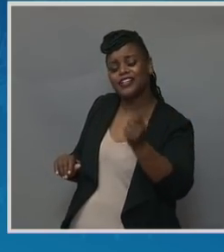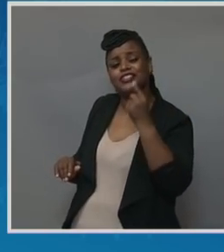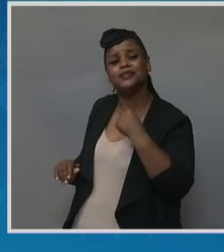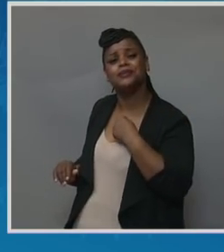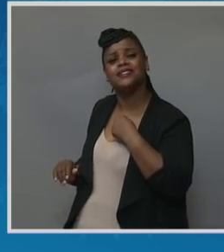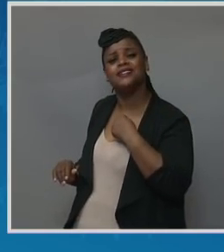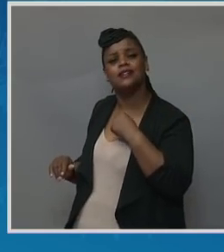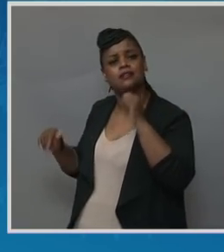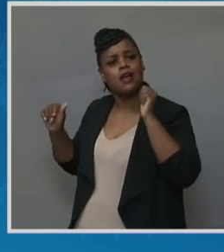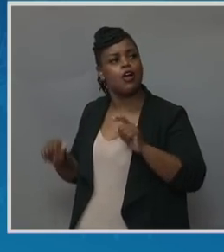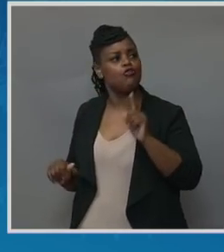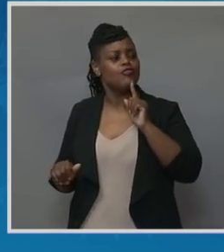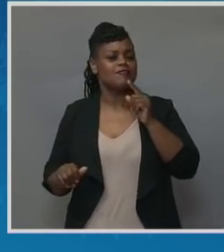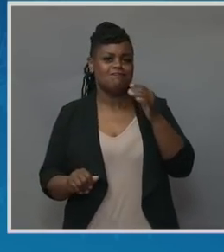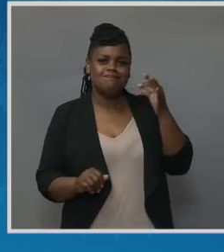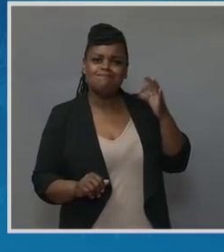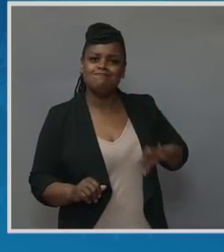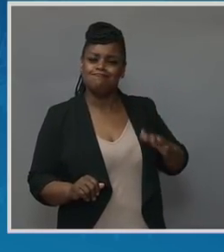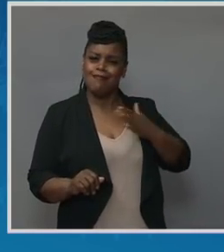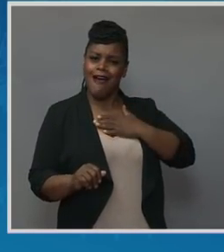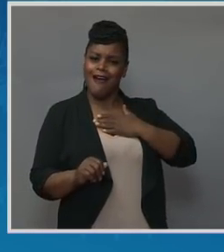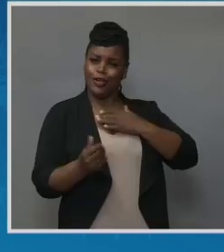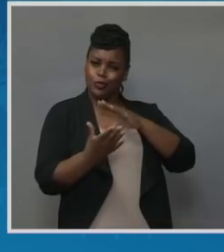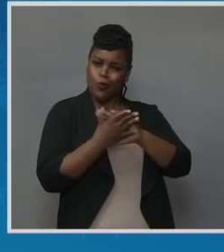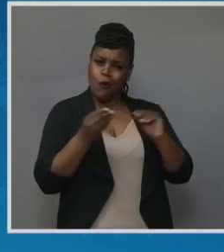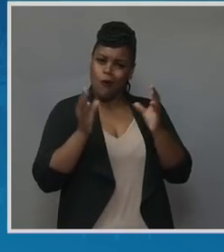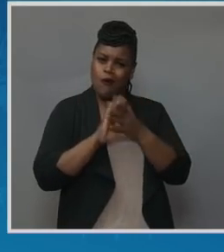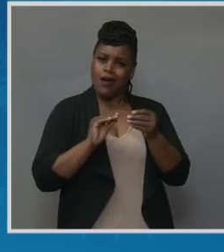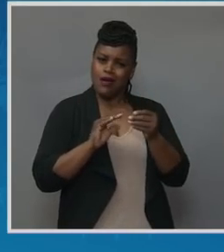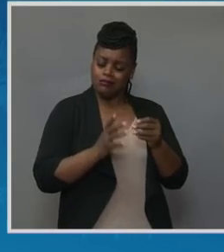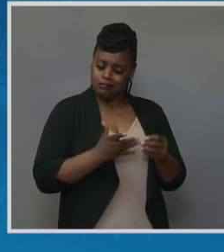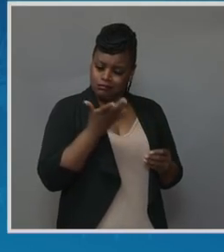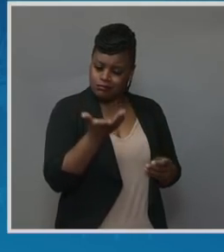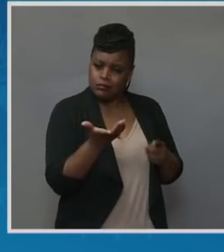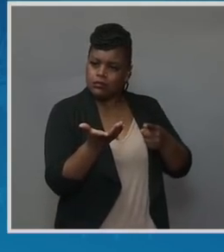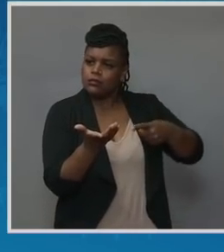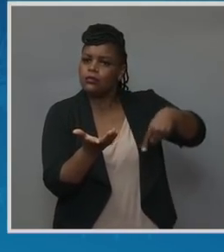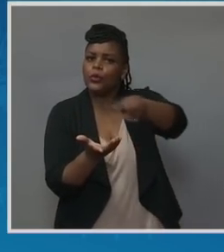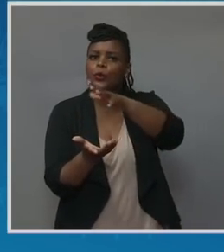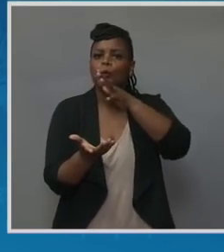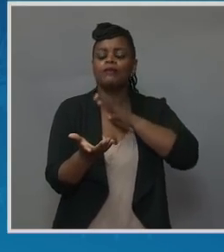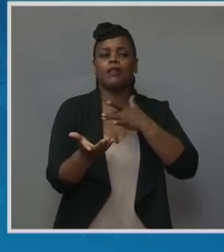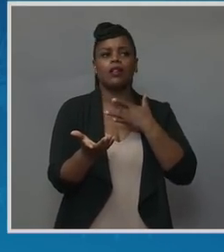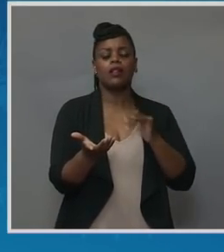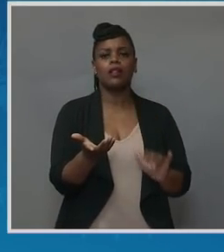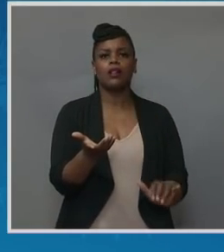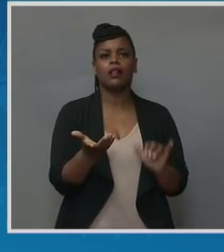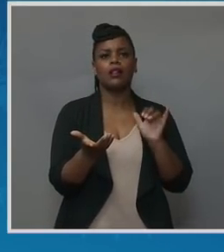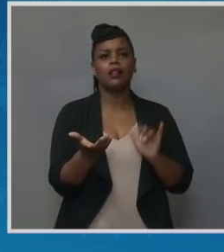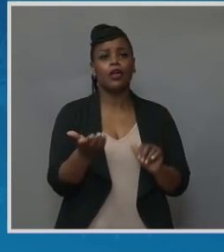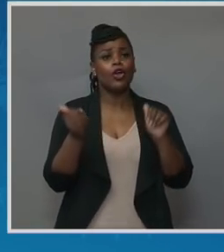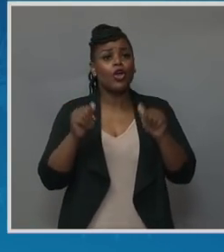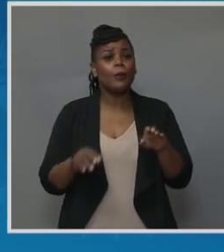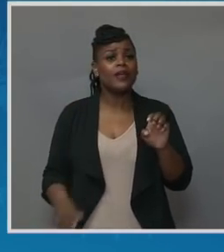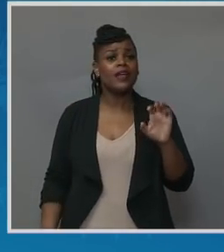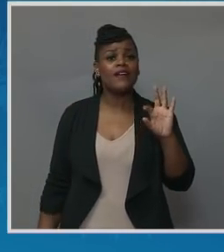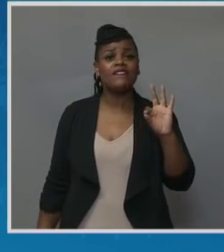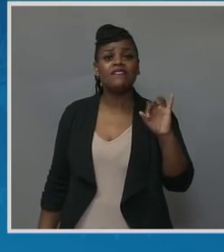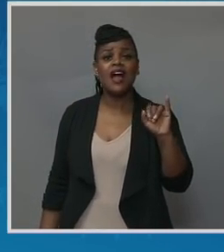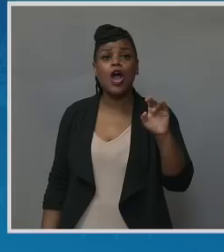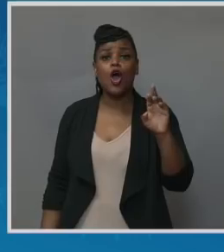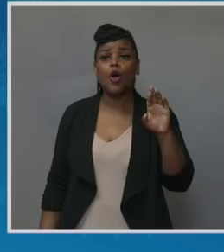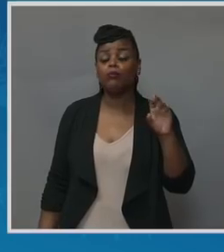become healed from their, you know, underlying condition, whether that is uterine fibroids or endometriosis or